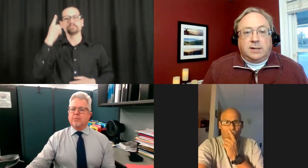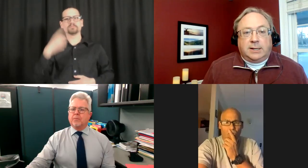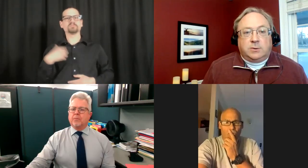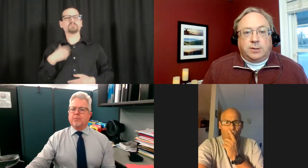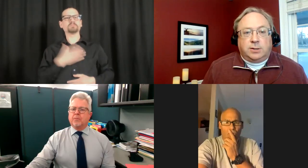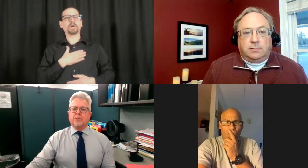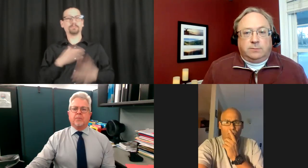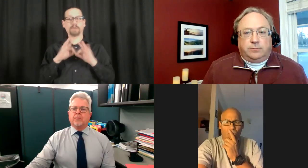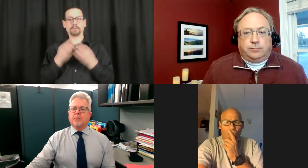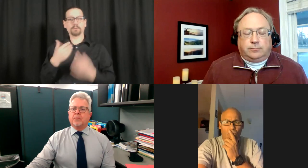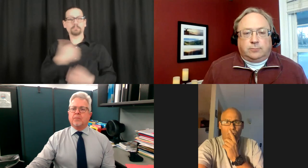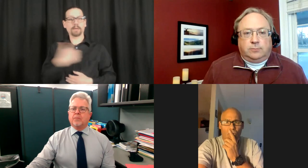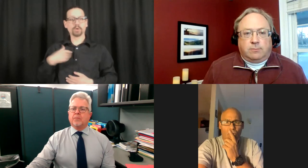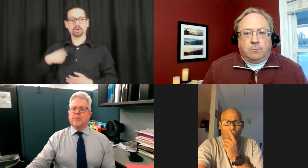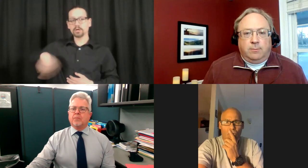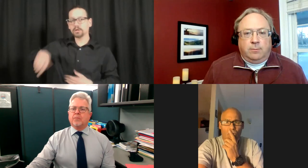What's the next question?